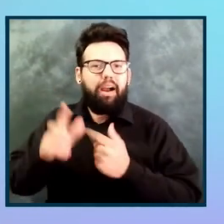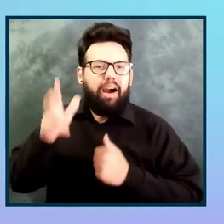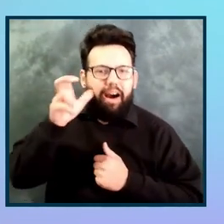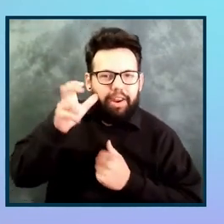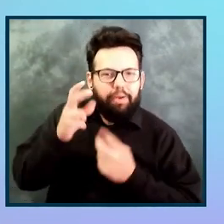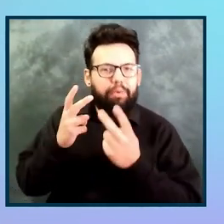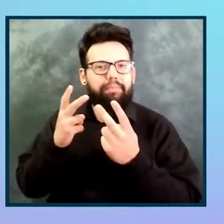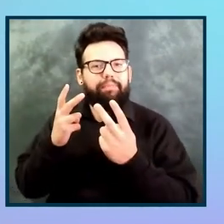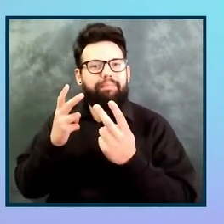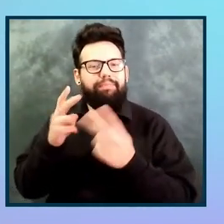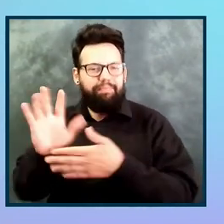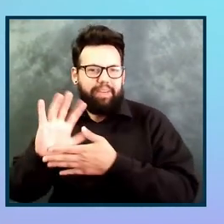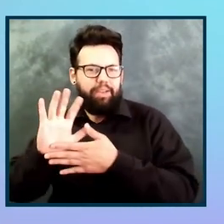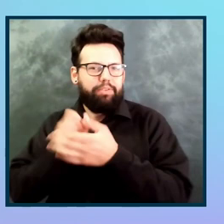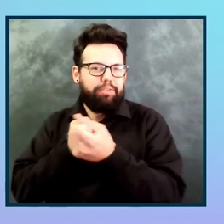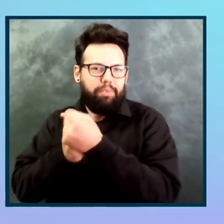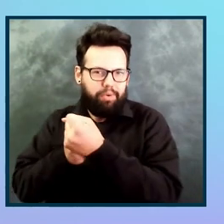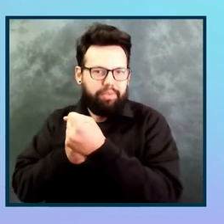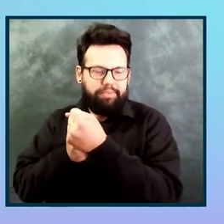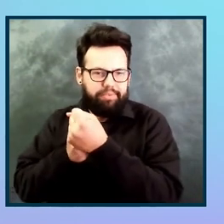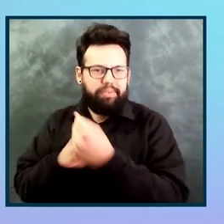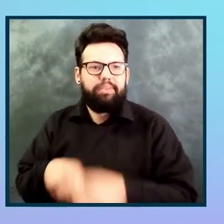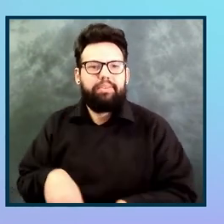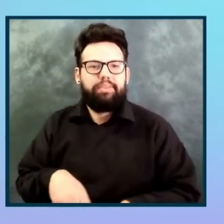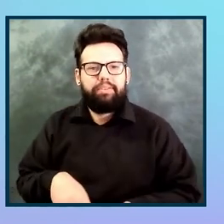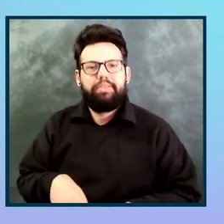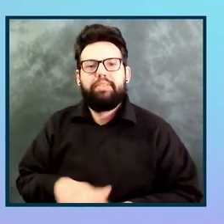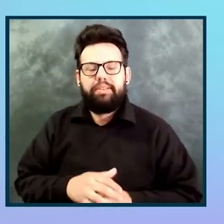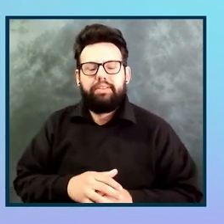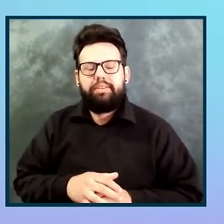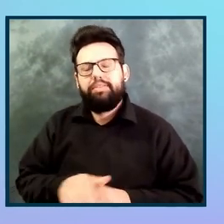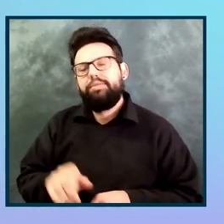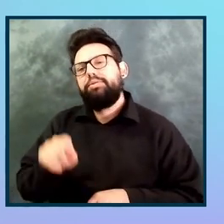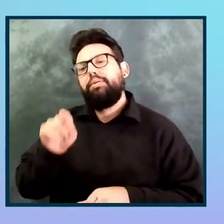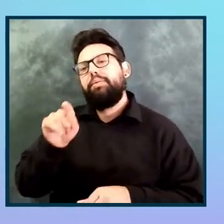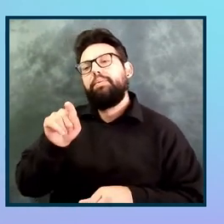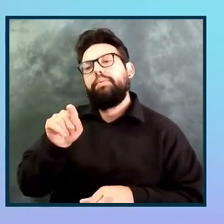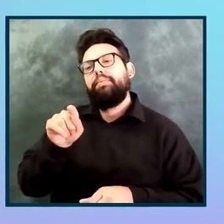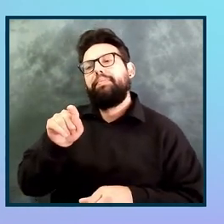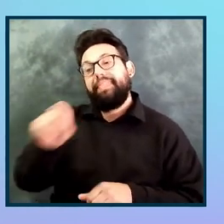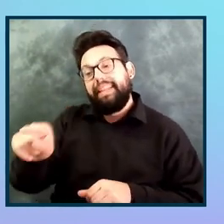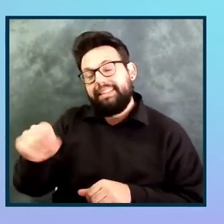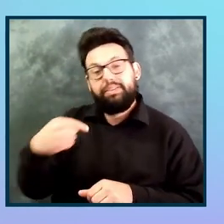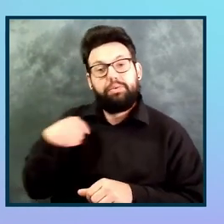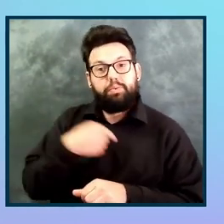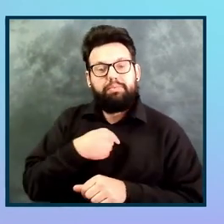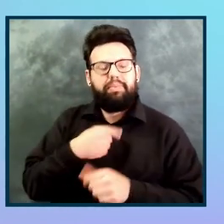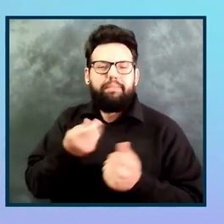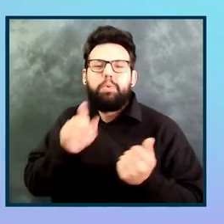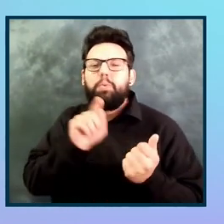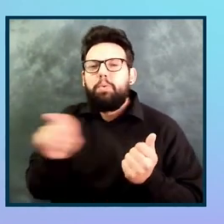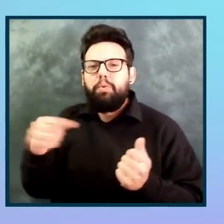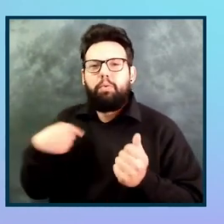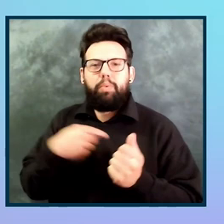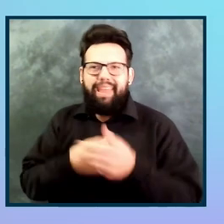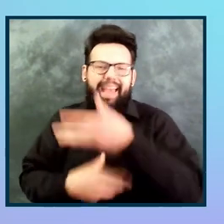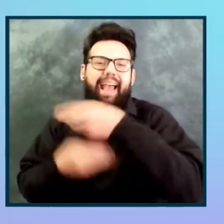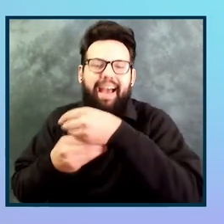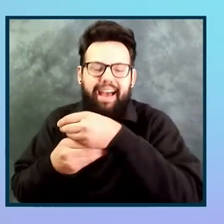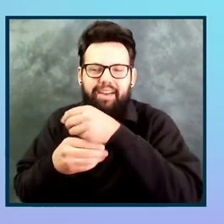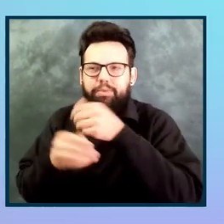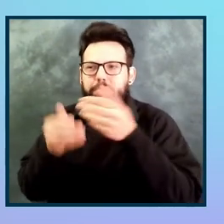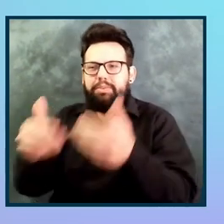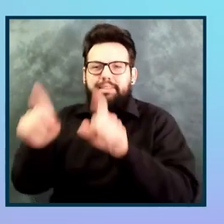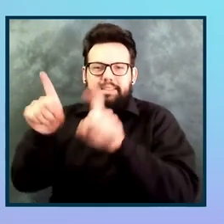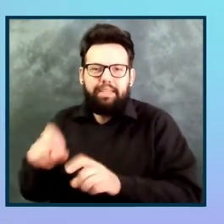things started to get pulled out as, this we will do as comprehensively as we know how. And I think that's a good way to approach it, is think that you